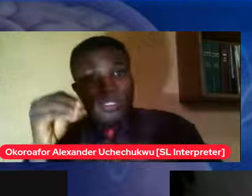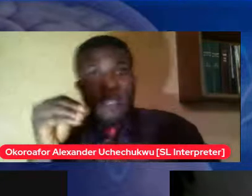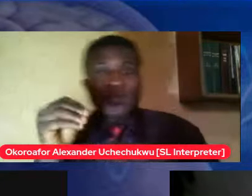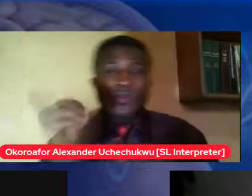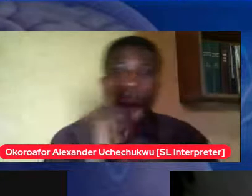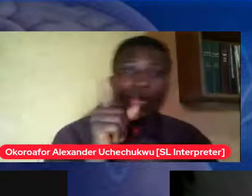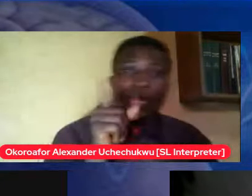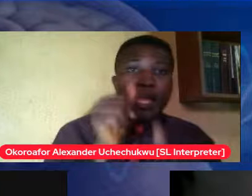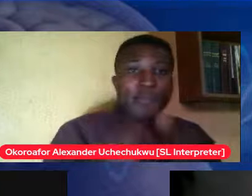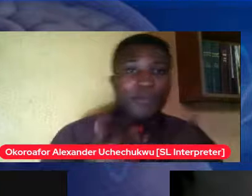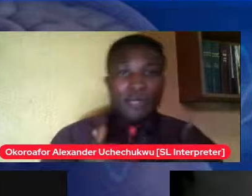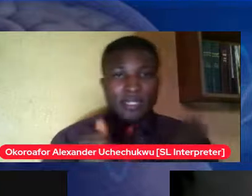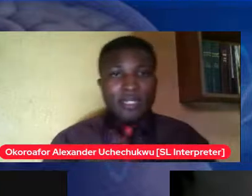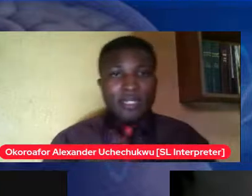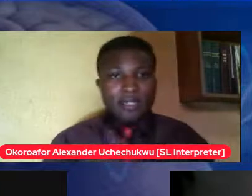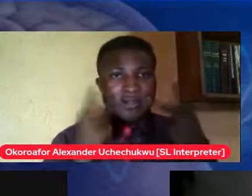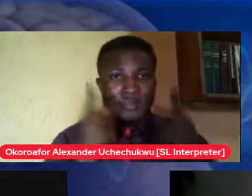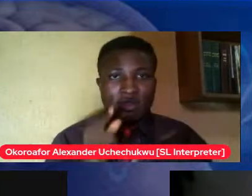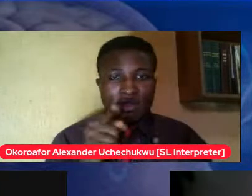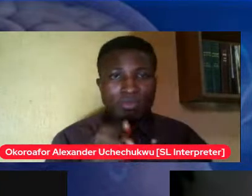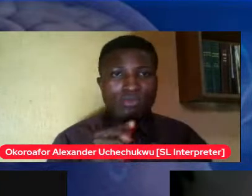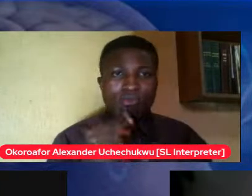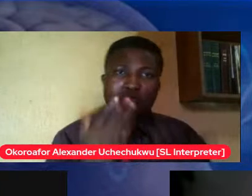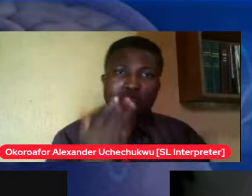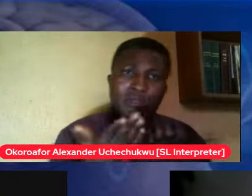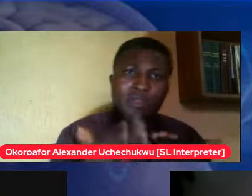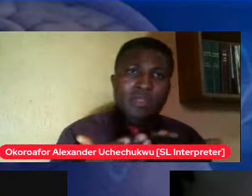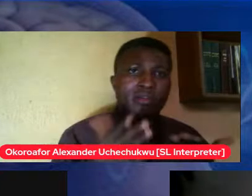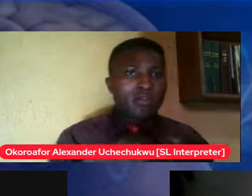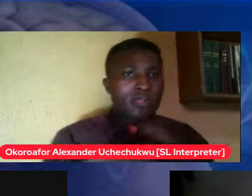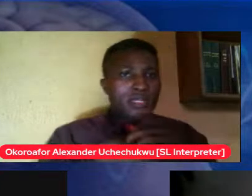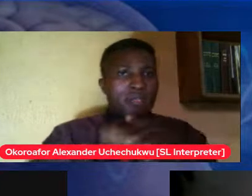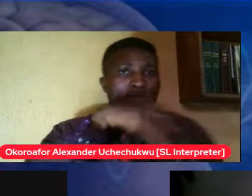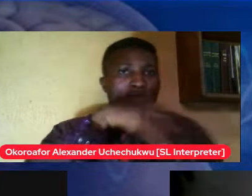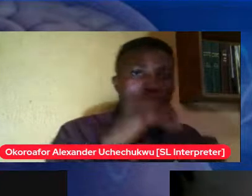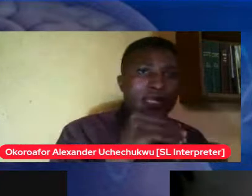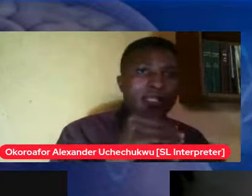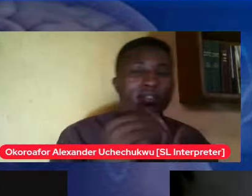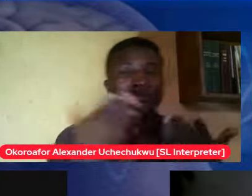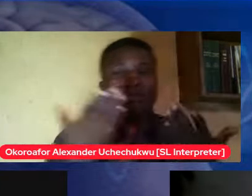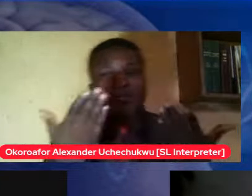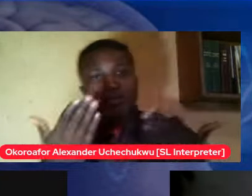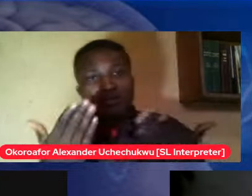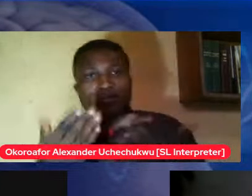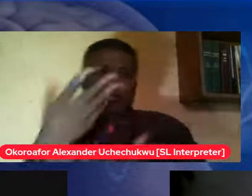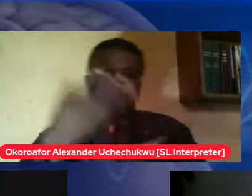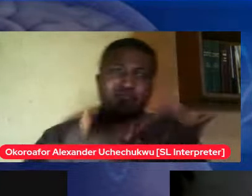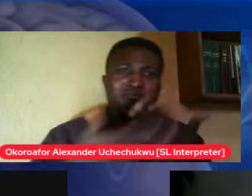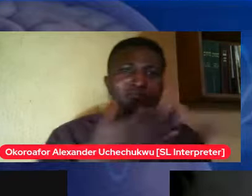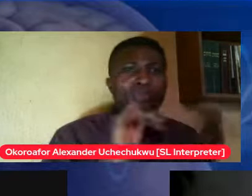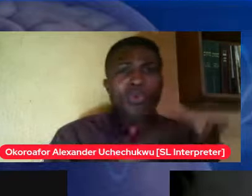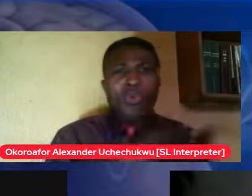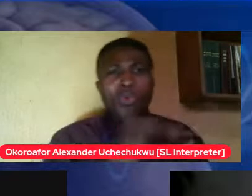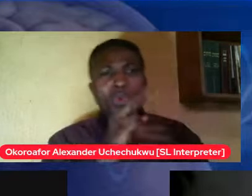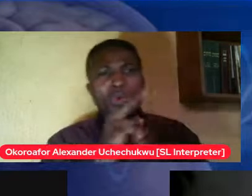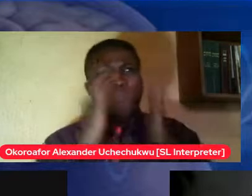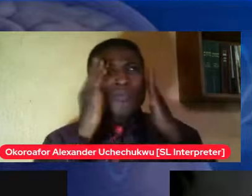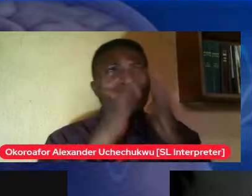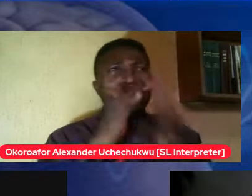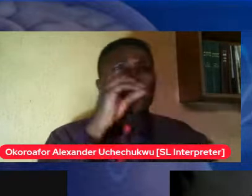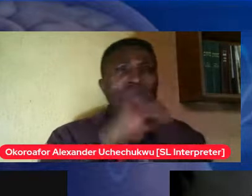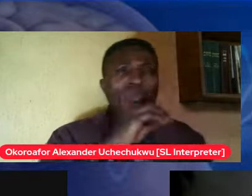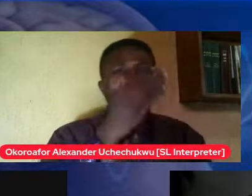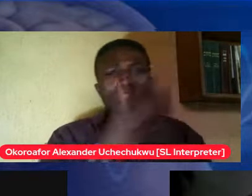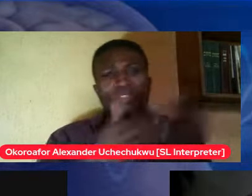just start doing something maybe outside downstairs or you just begin to focus on something else somehow the arousal will come down